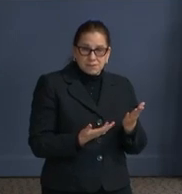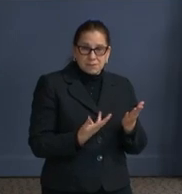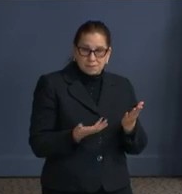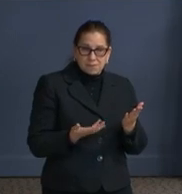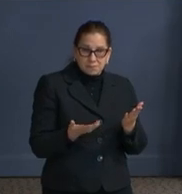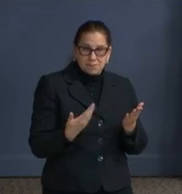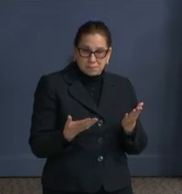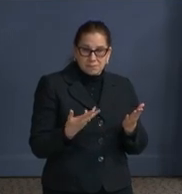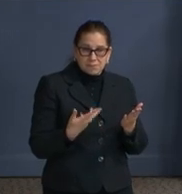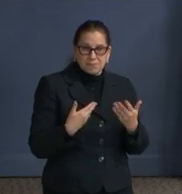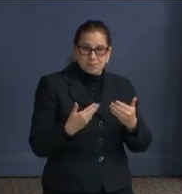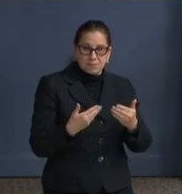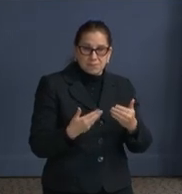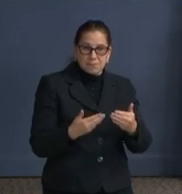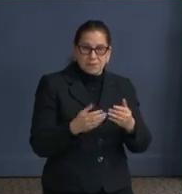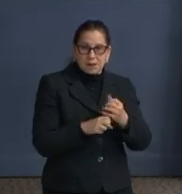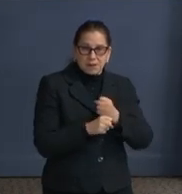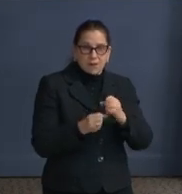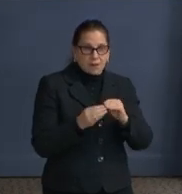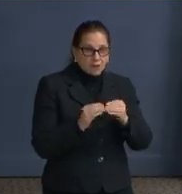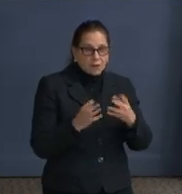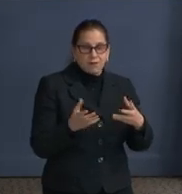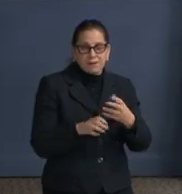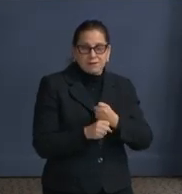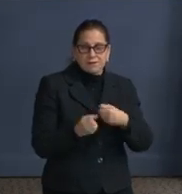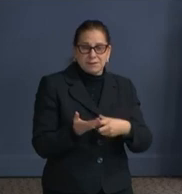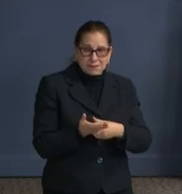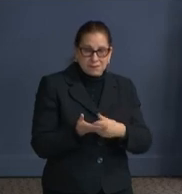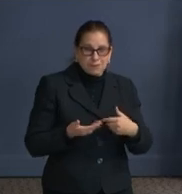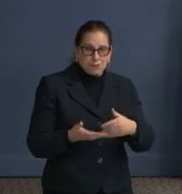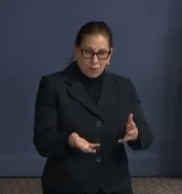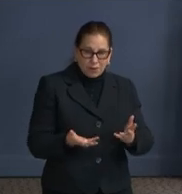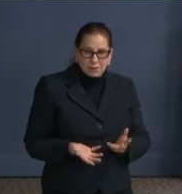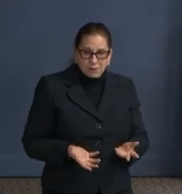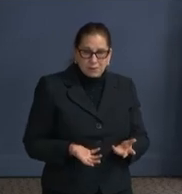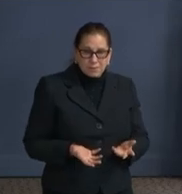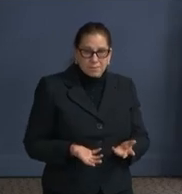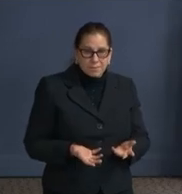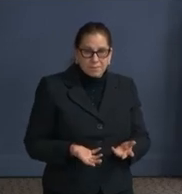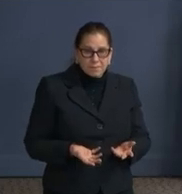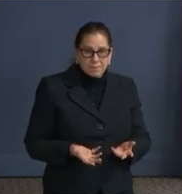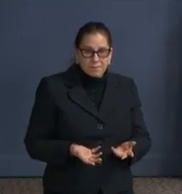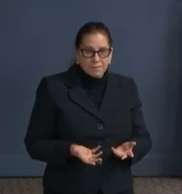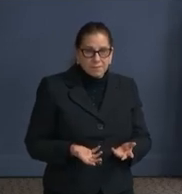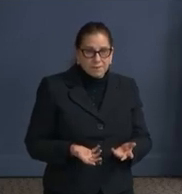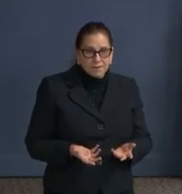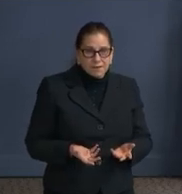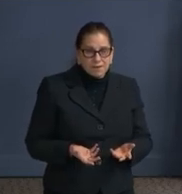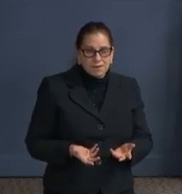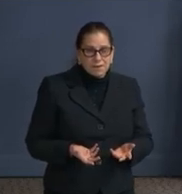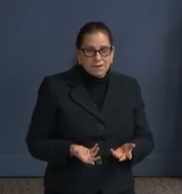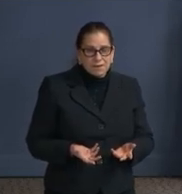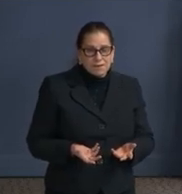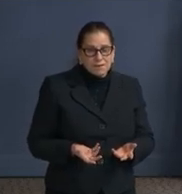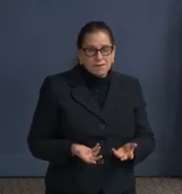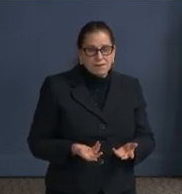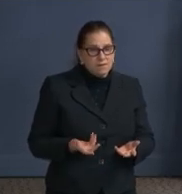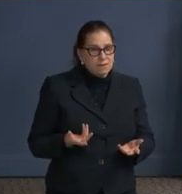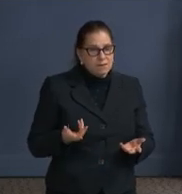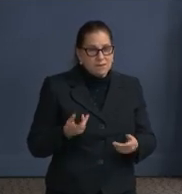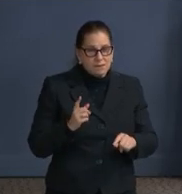and a ticket and monitor numerically when they get the vaccine, you cannot do that concurrently with applying an equity model.